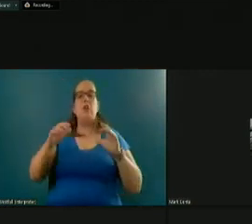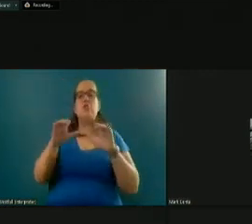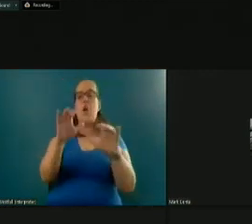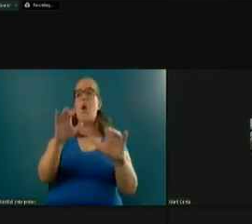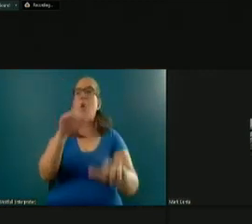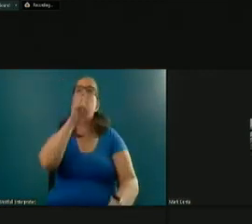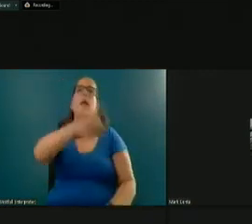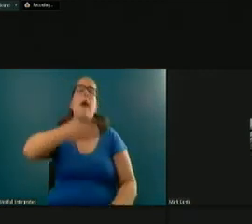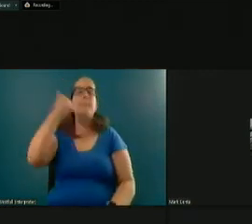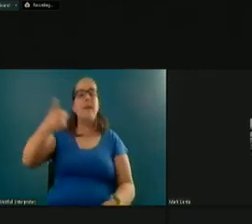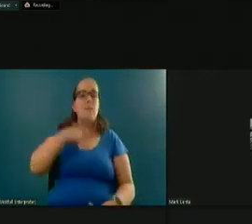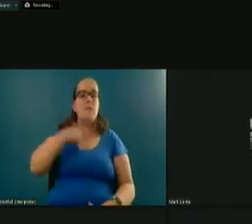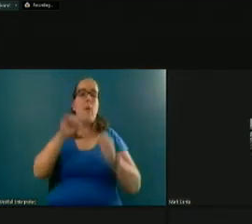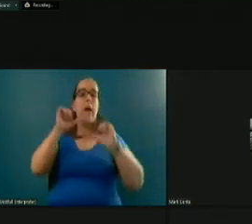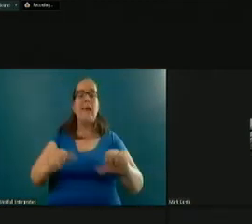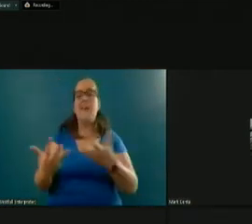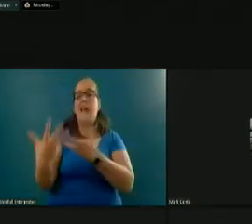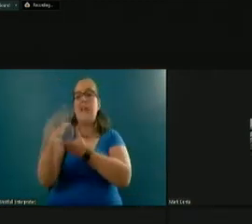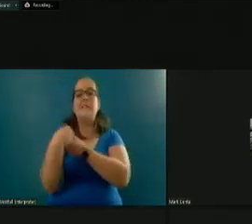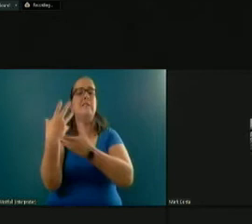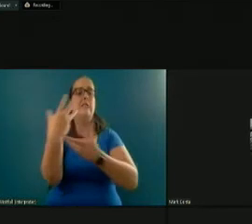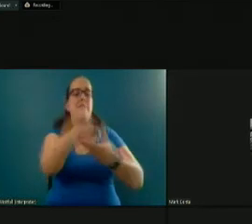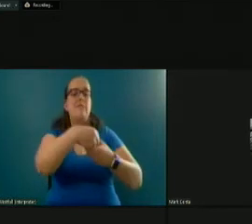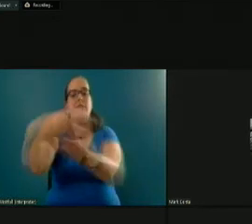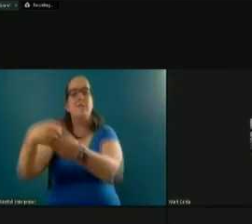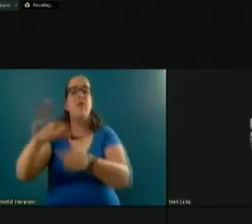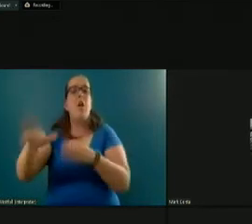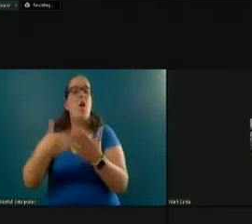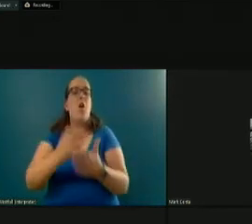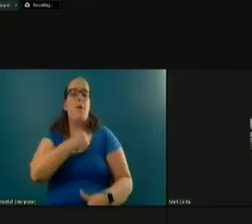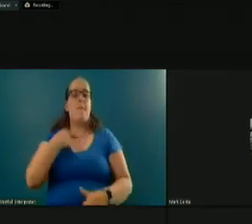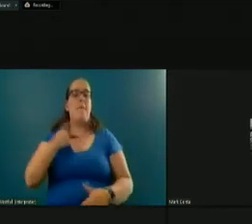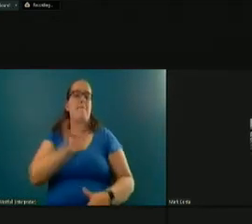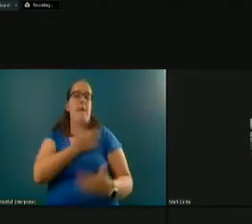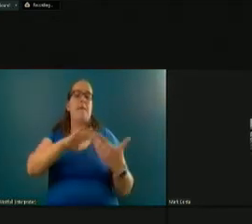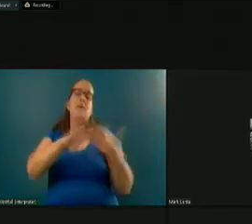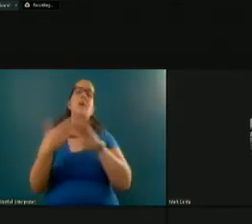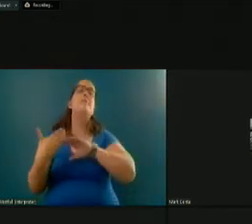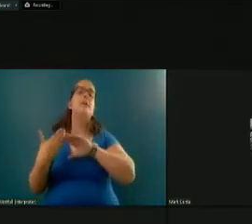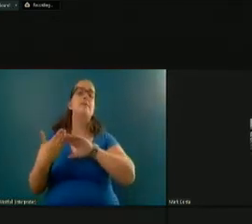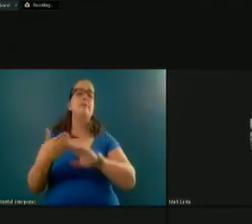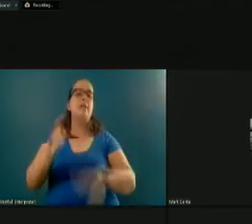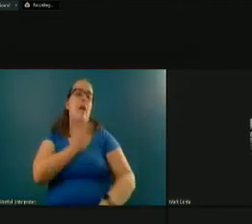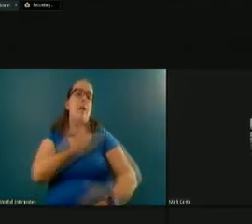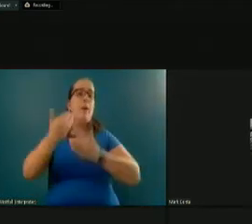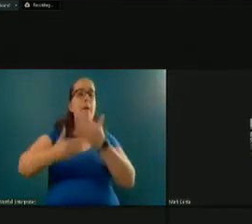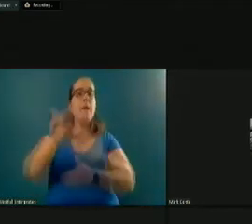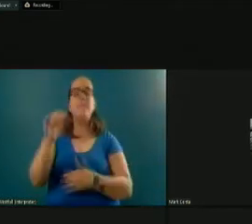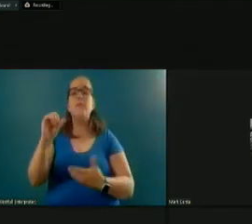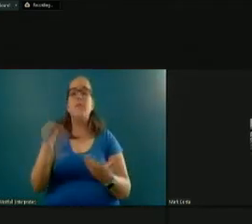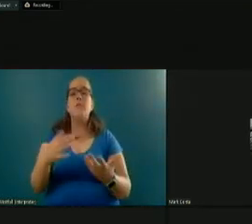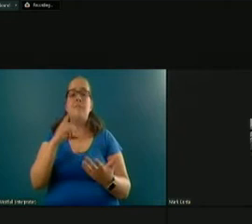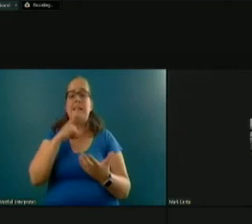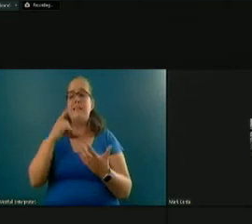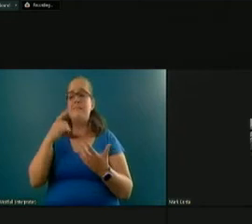very best that we can to engage all members of our community in our processes. So tangible